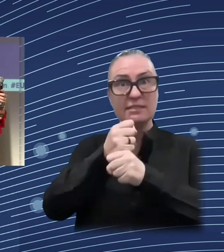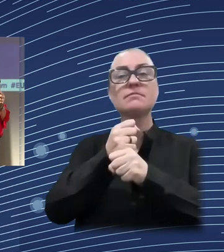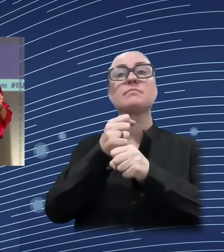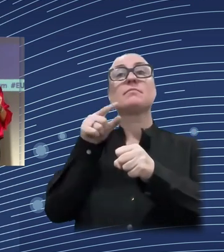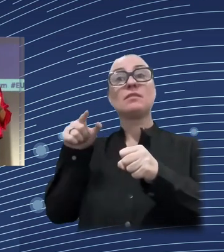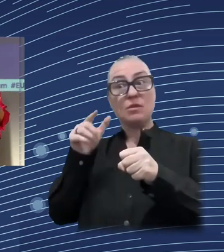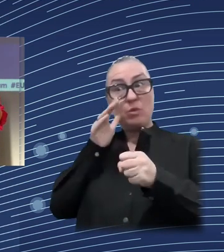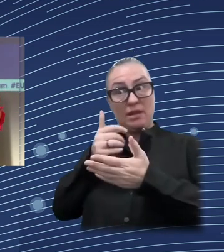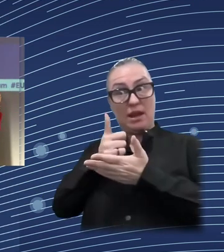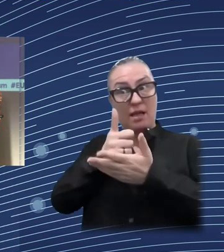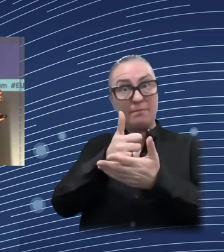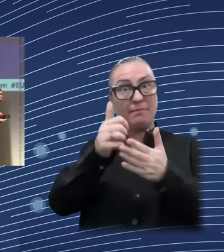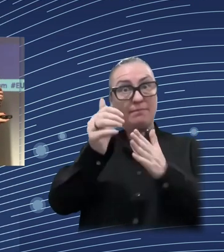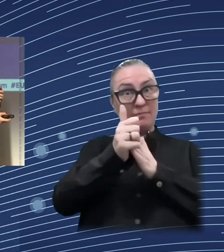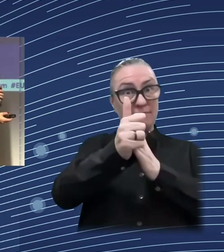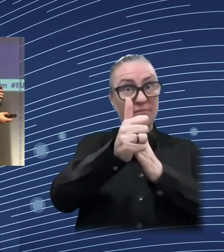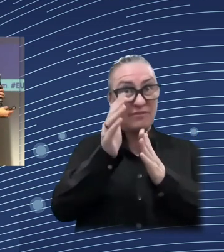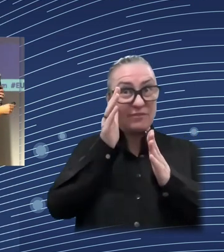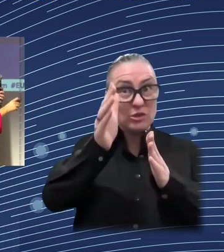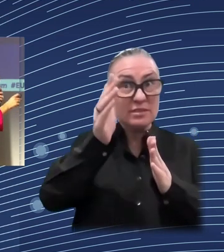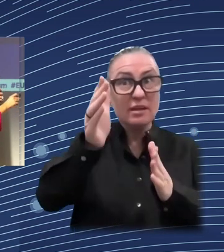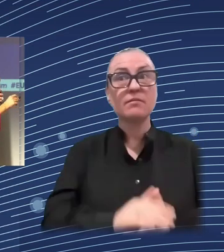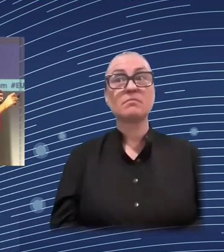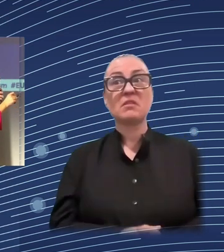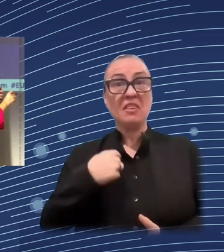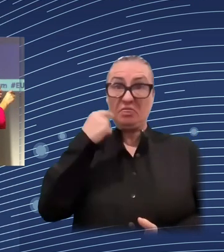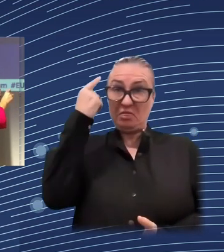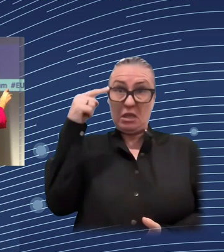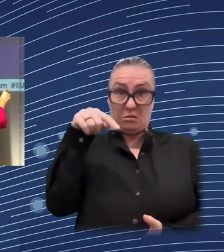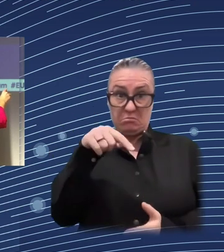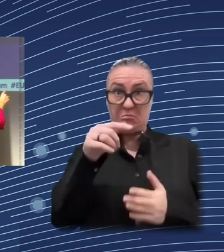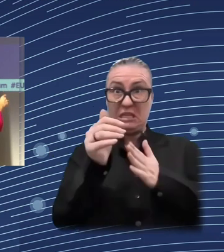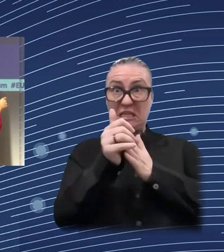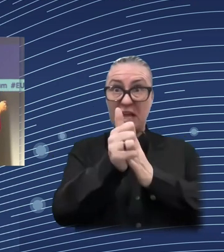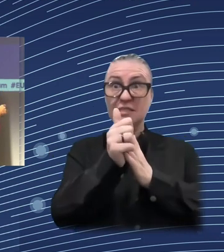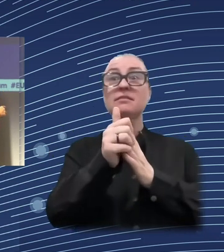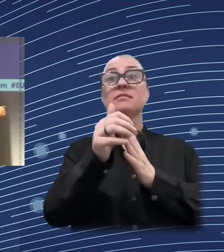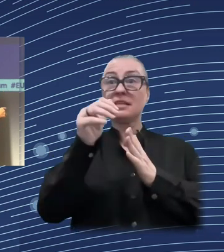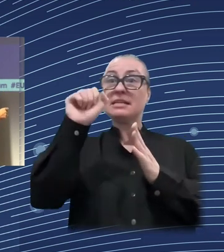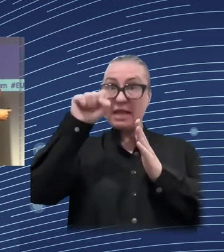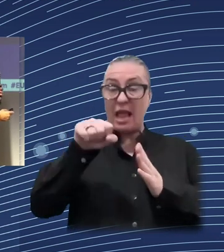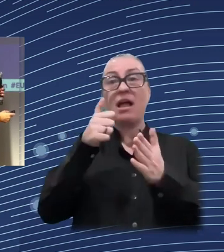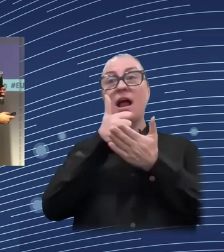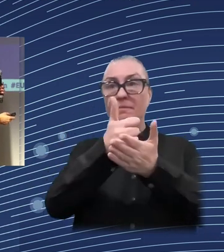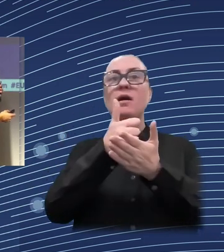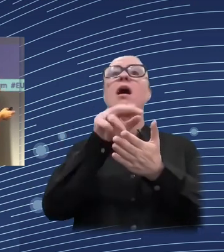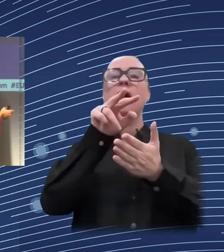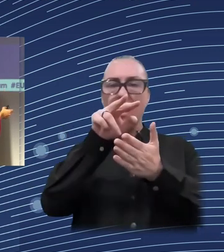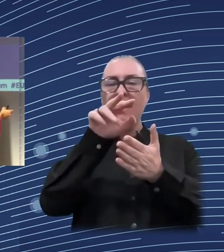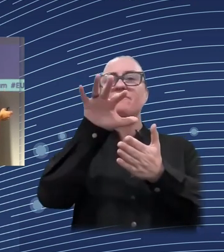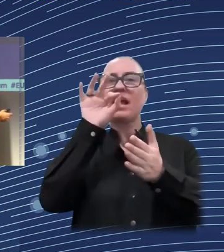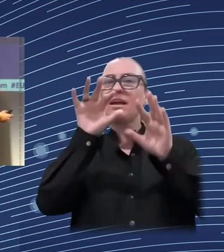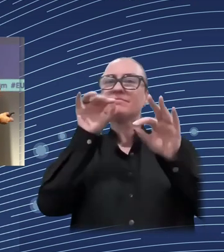very different from the world of today. And we really need to invest much more in